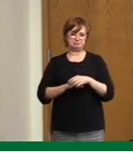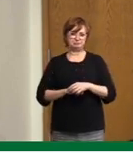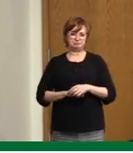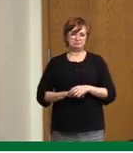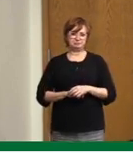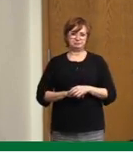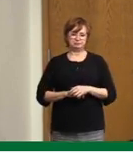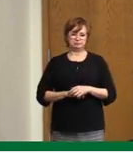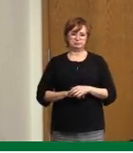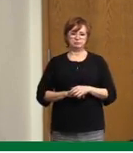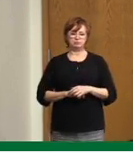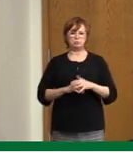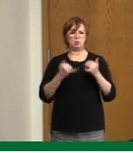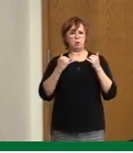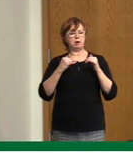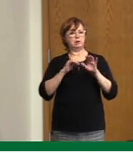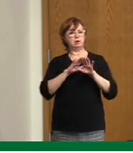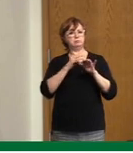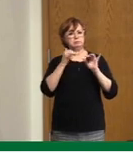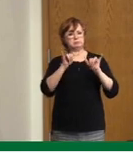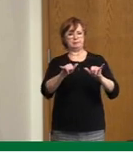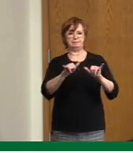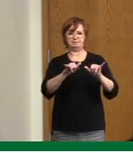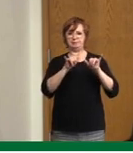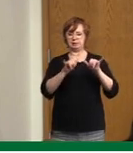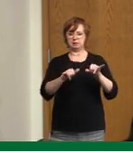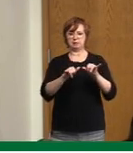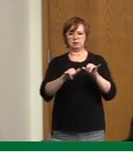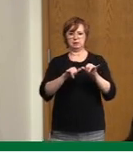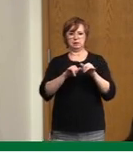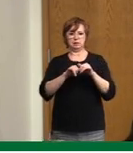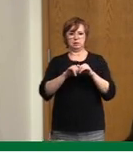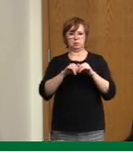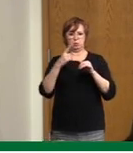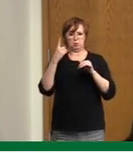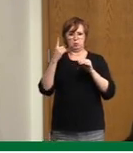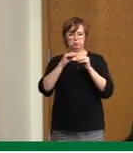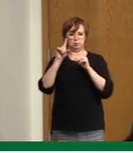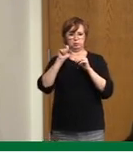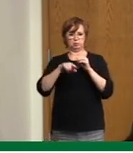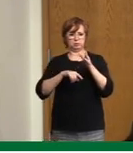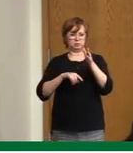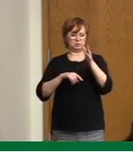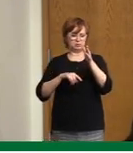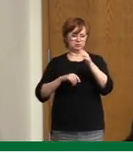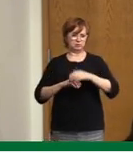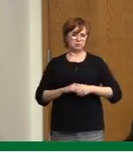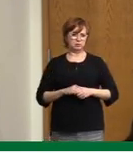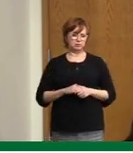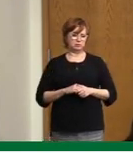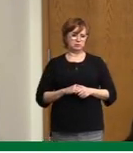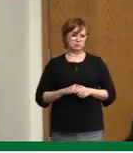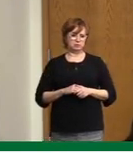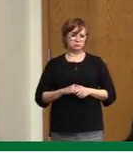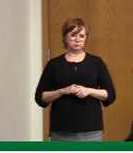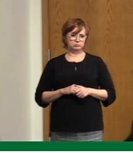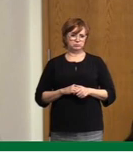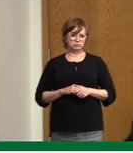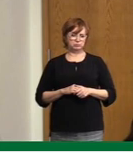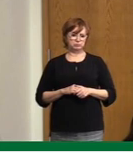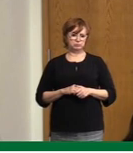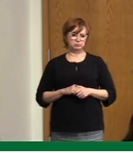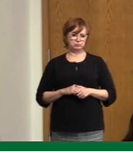and start regular start of school in January. Can I just speak more? Do you think the fact that schools haven't seen transmission